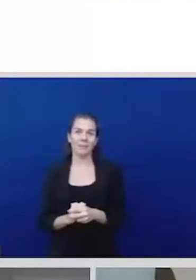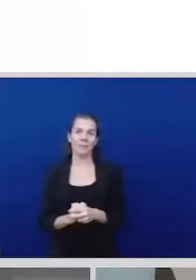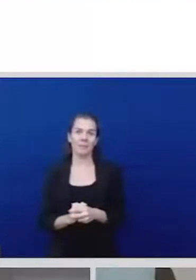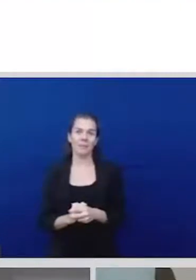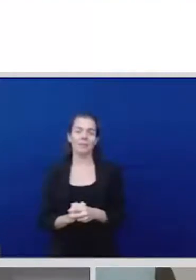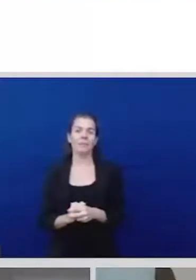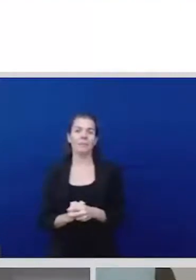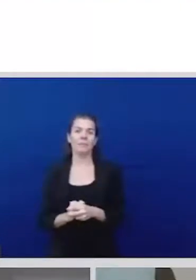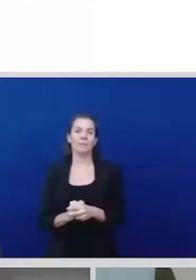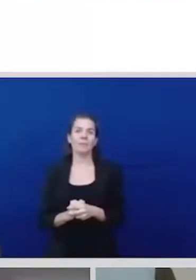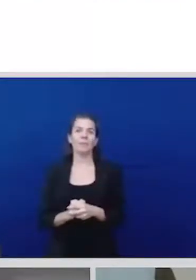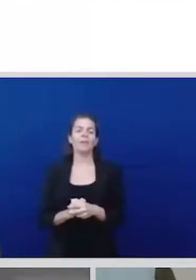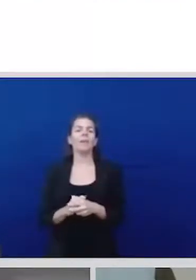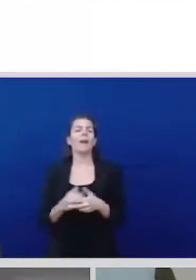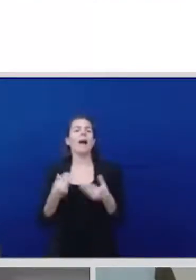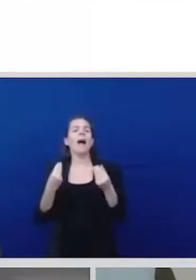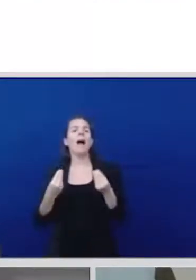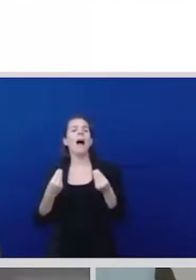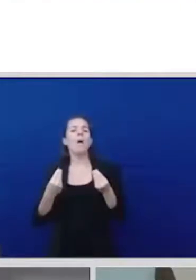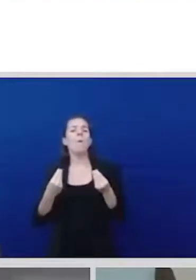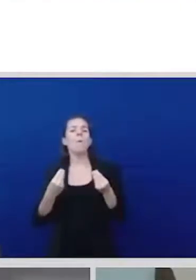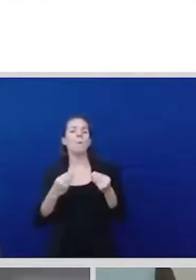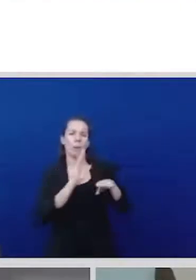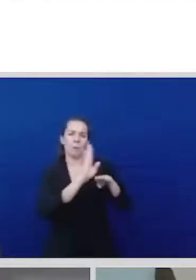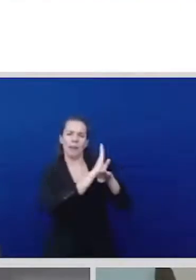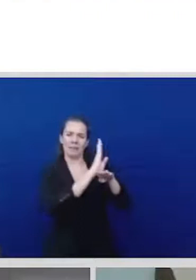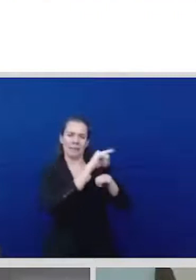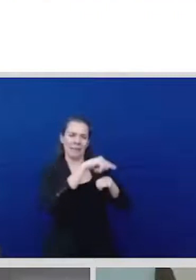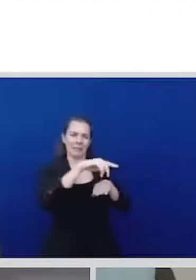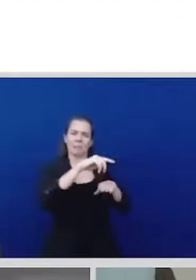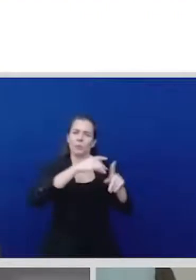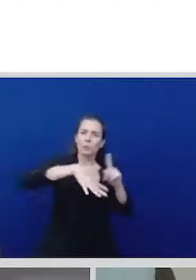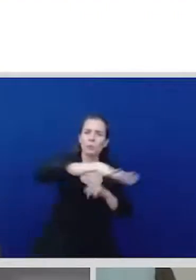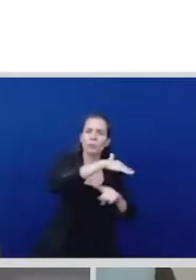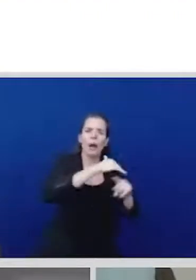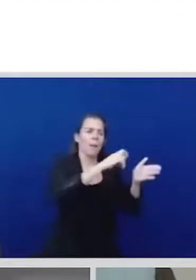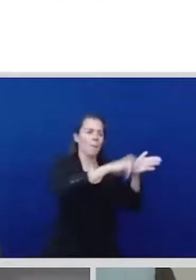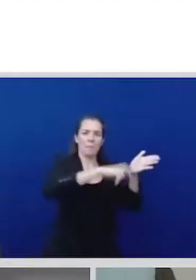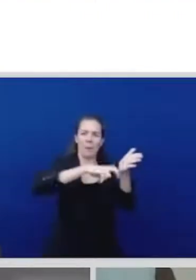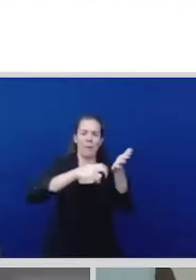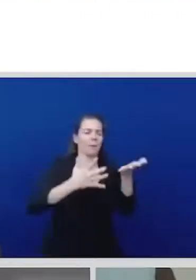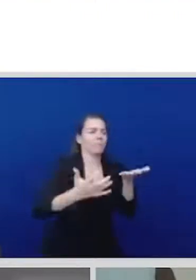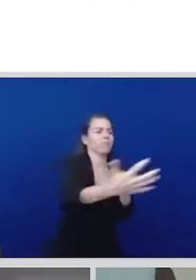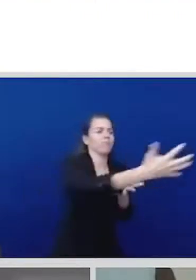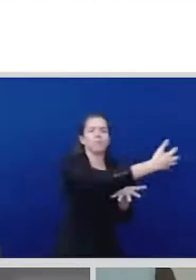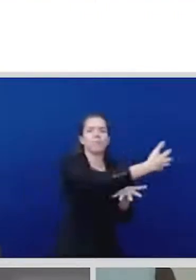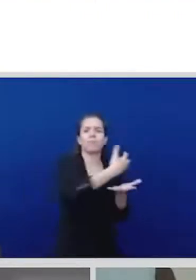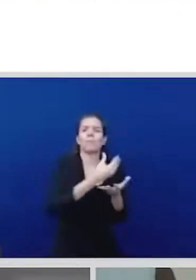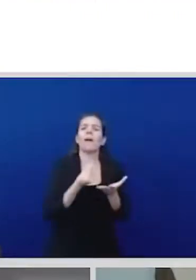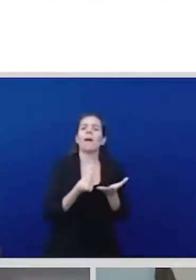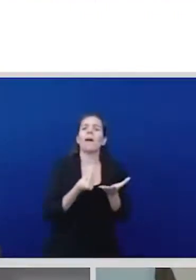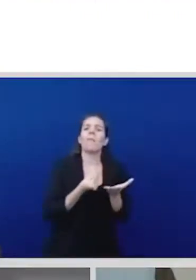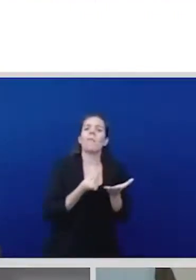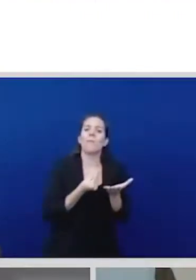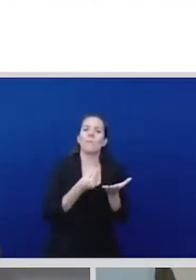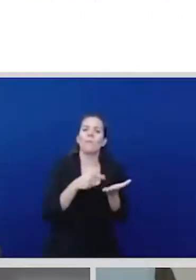so I think the question of how we do the globalization and we look at globalization and rethinking and Jayad started thinking a little